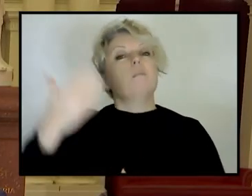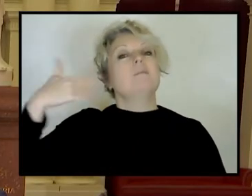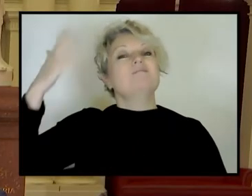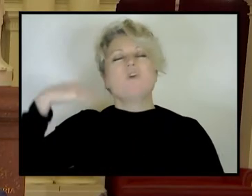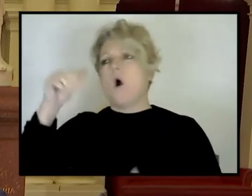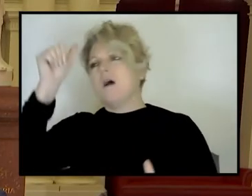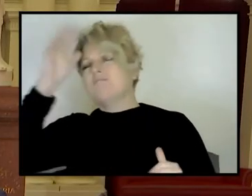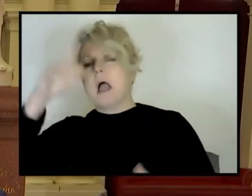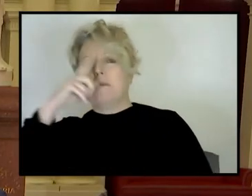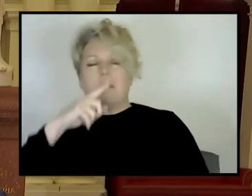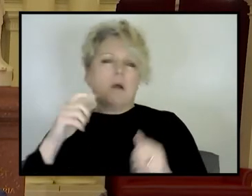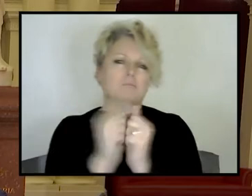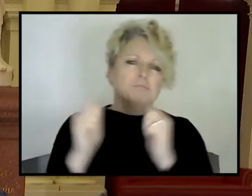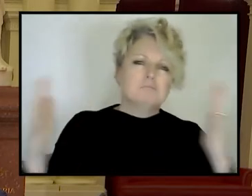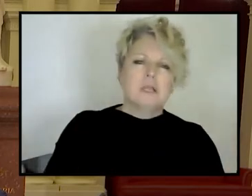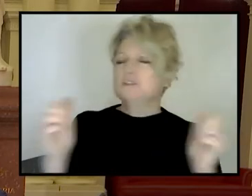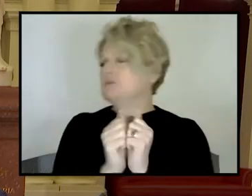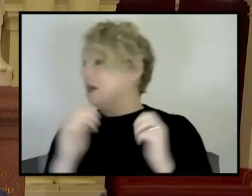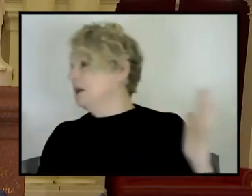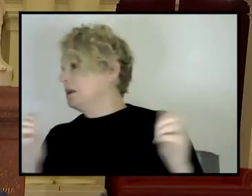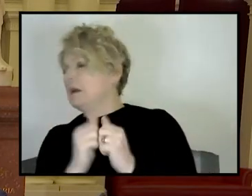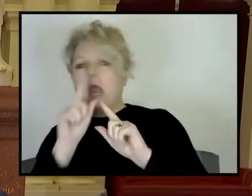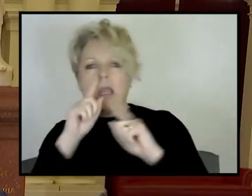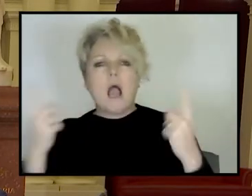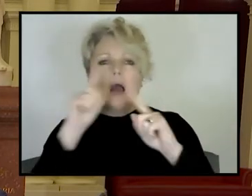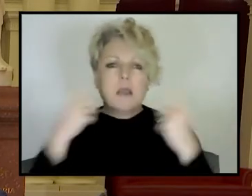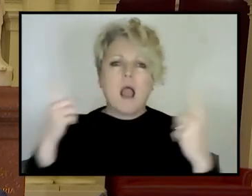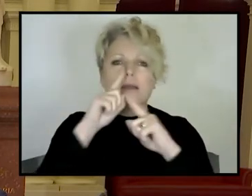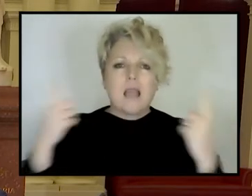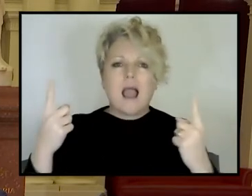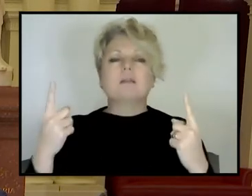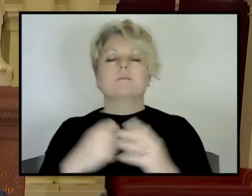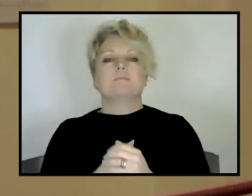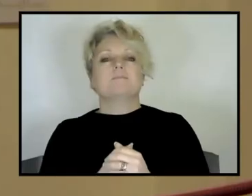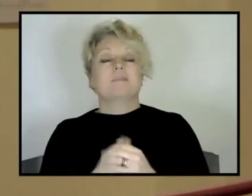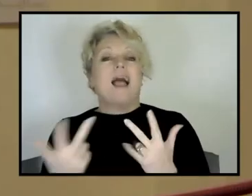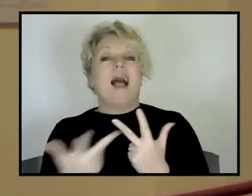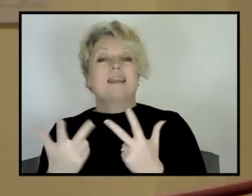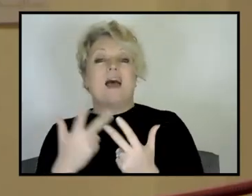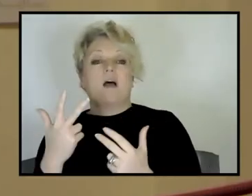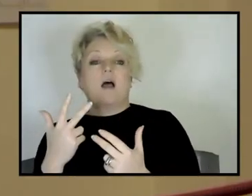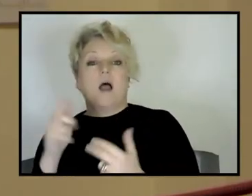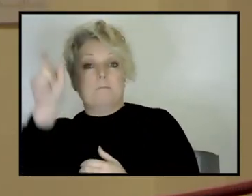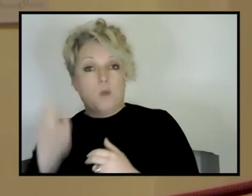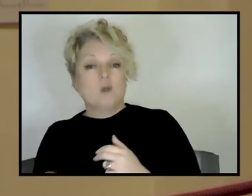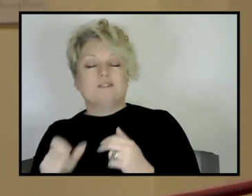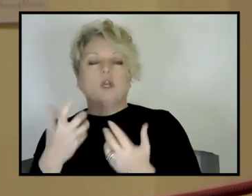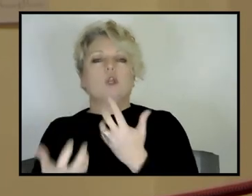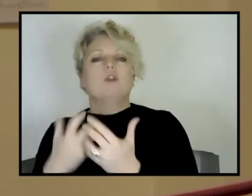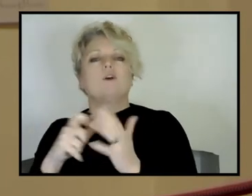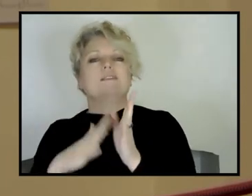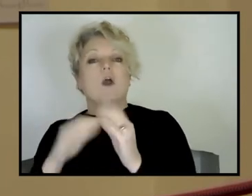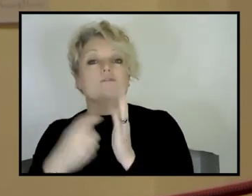be, including, um, Harold Jeffries, who was a, a geophysicist at the University of Cambridge. He was one of the